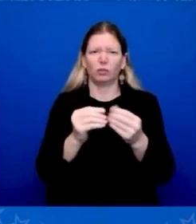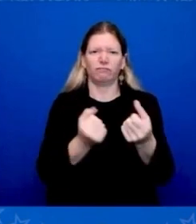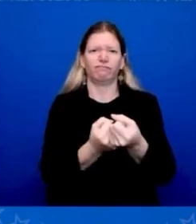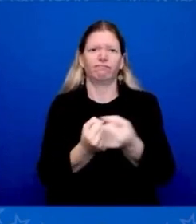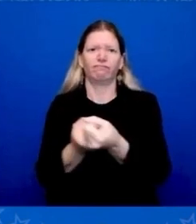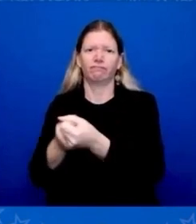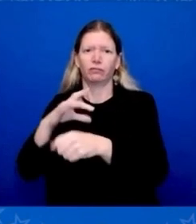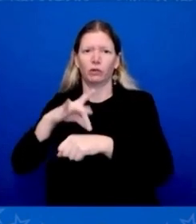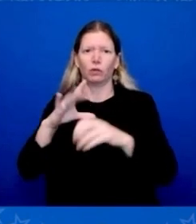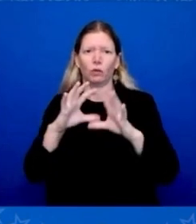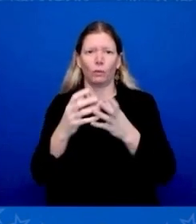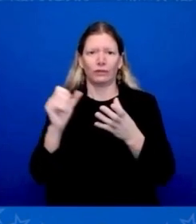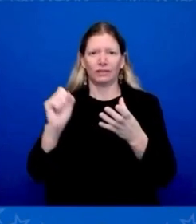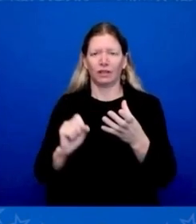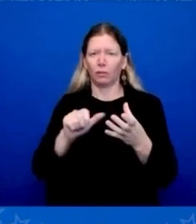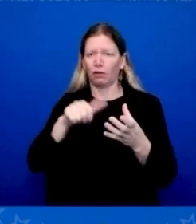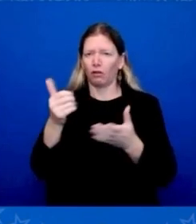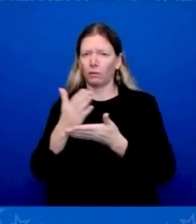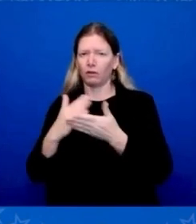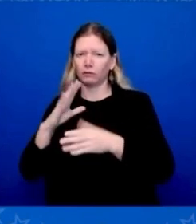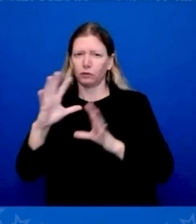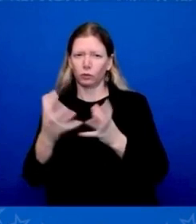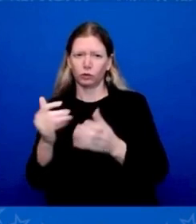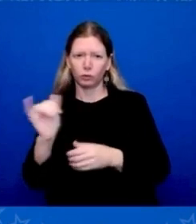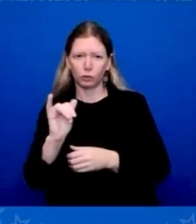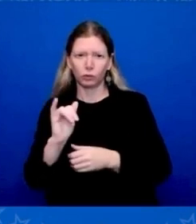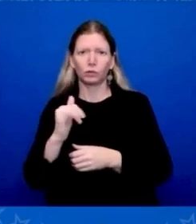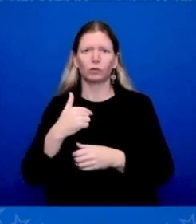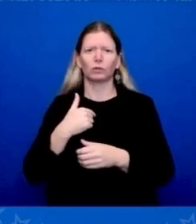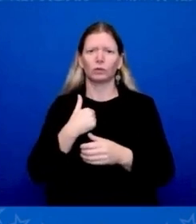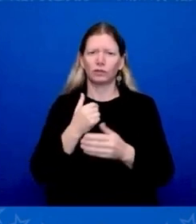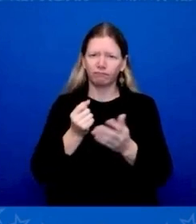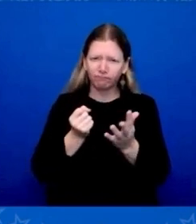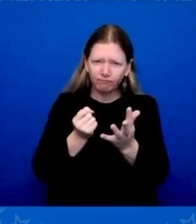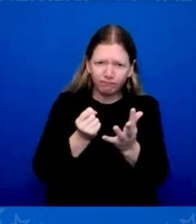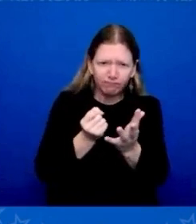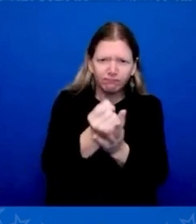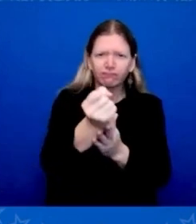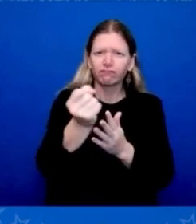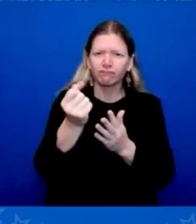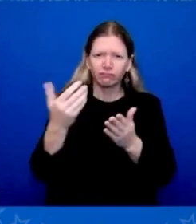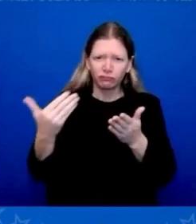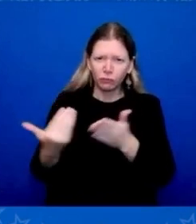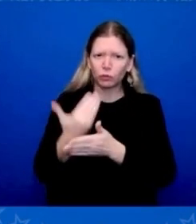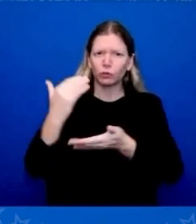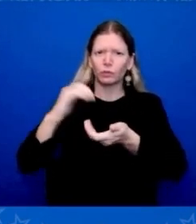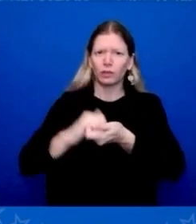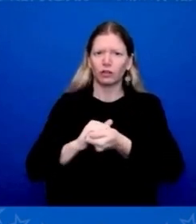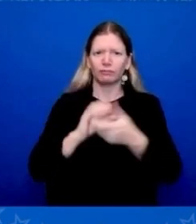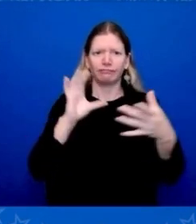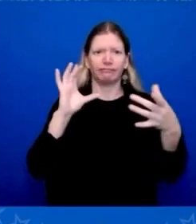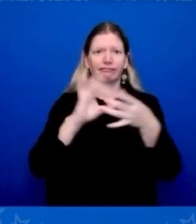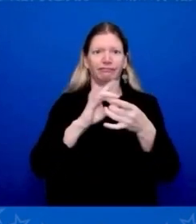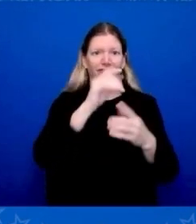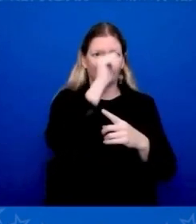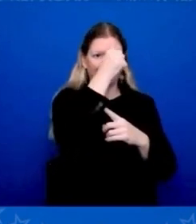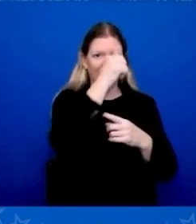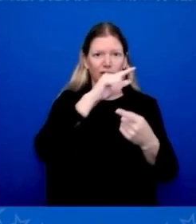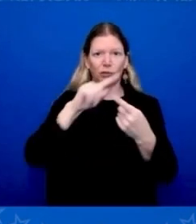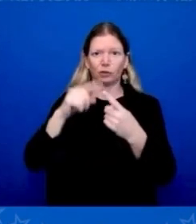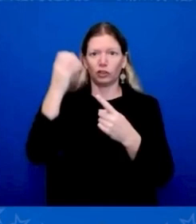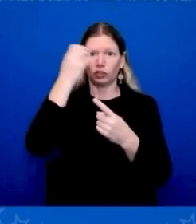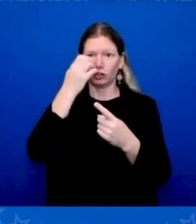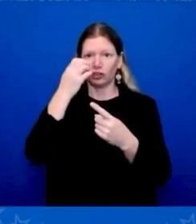Israel, with transportation by rail and by shipment through energy supplies and digital connections that are going to open up